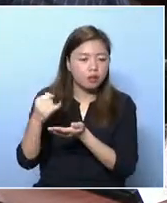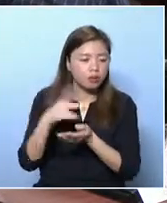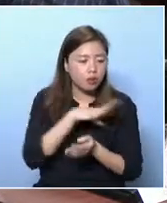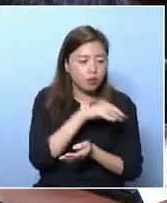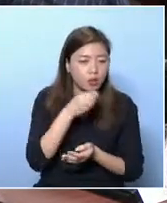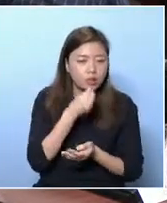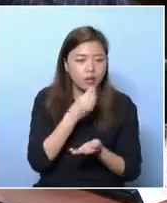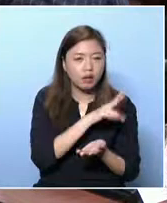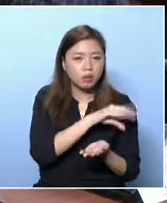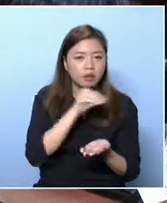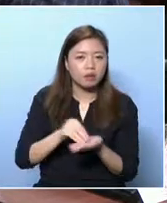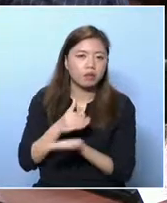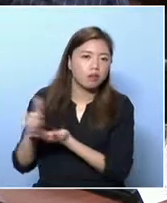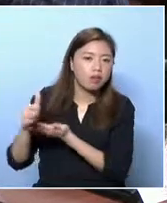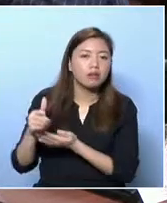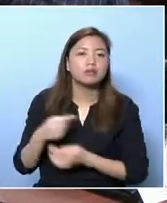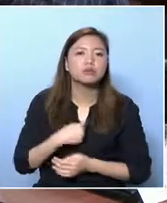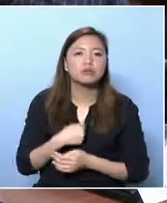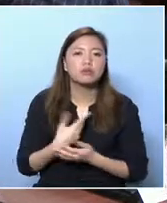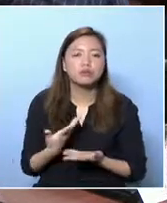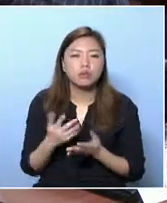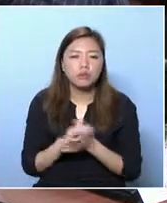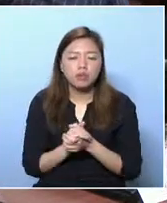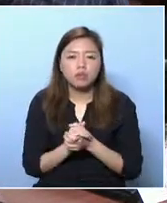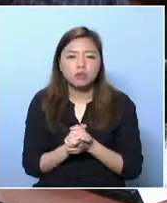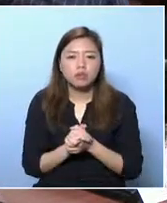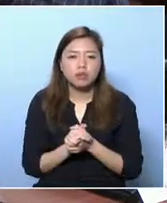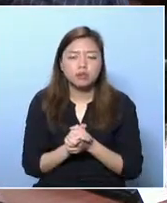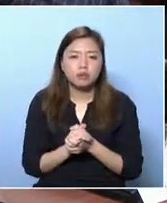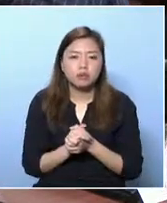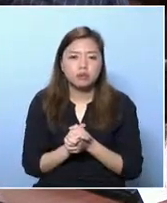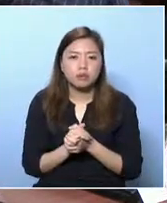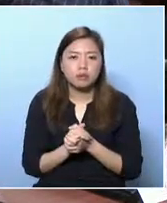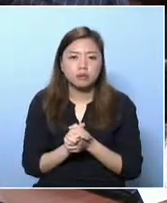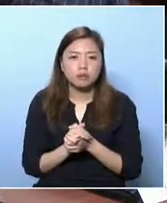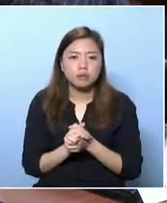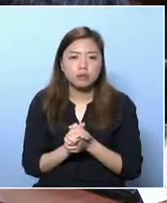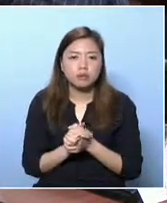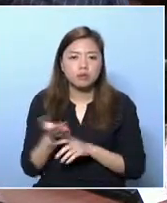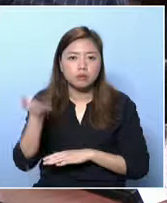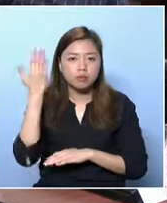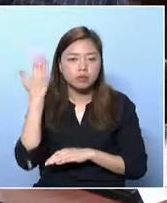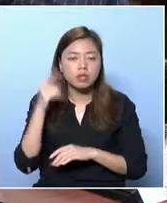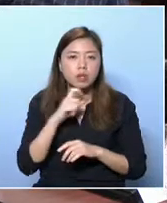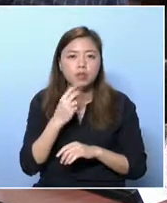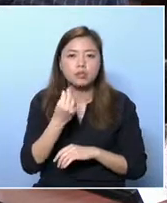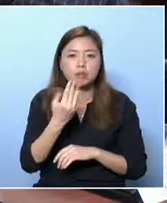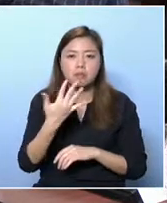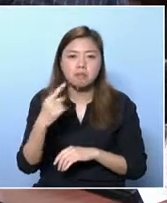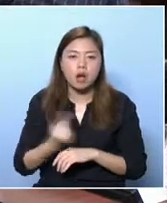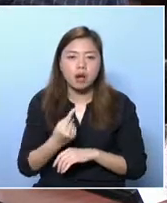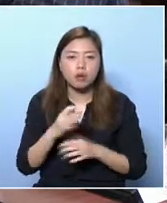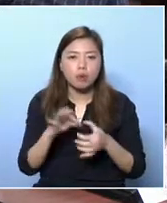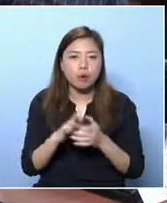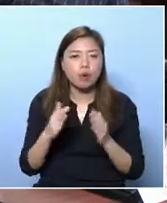in the private market, the allowance itself is